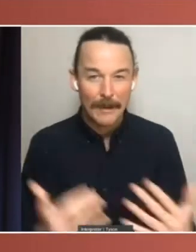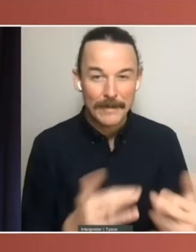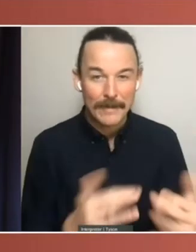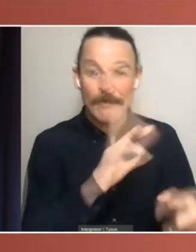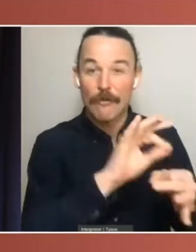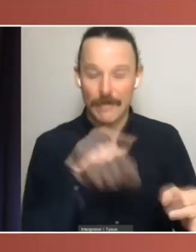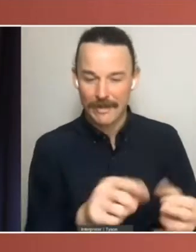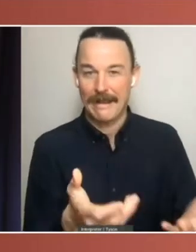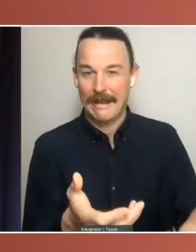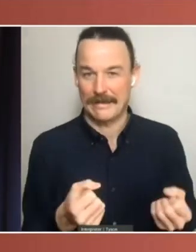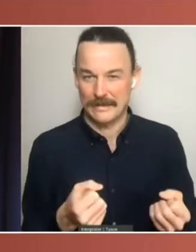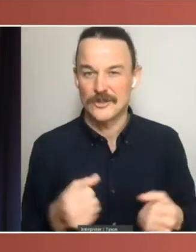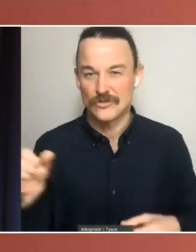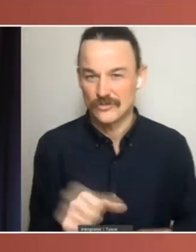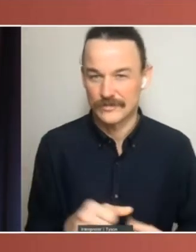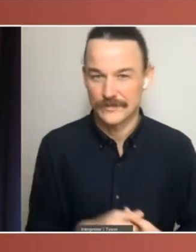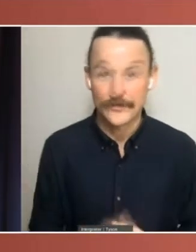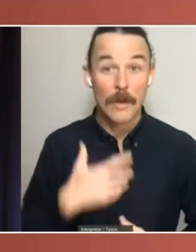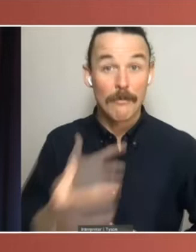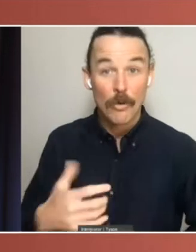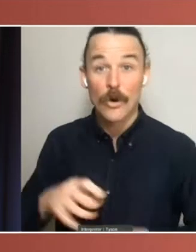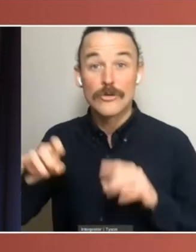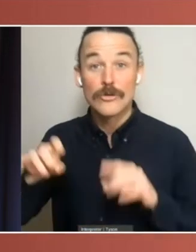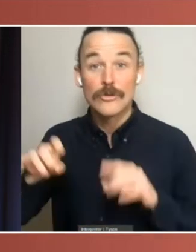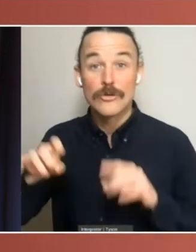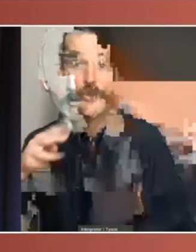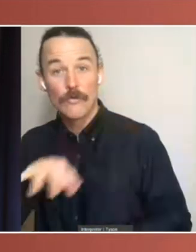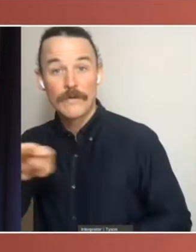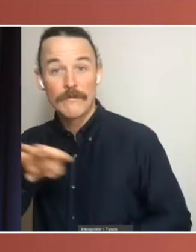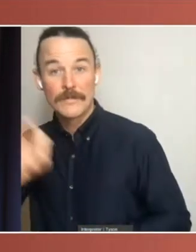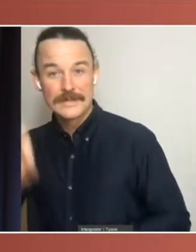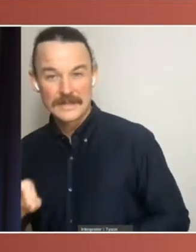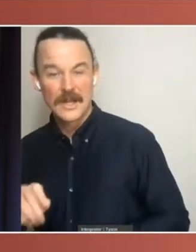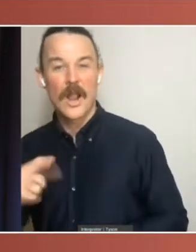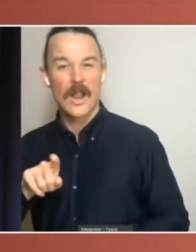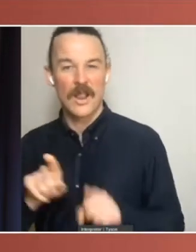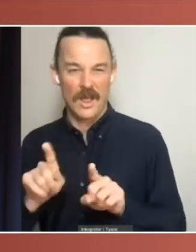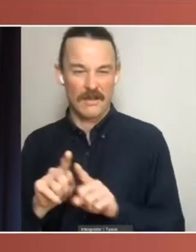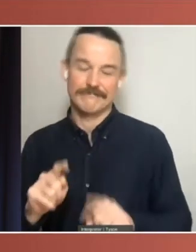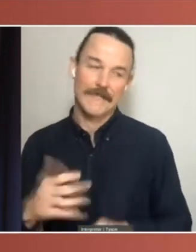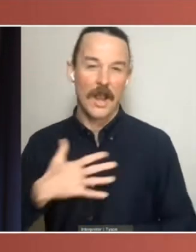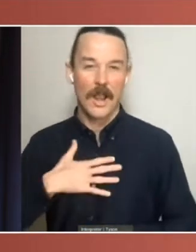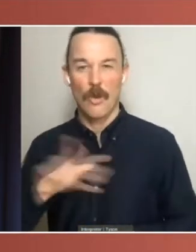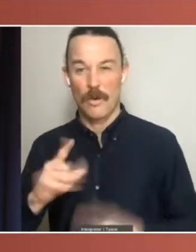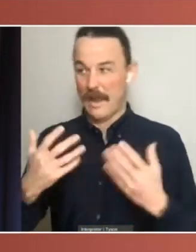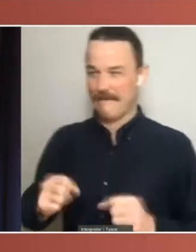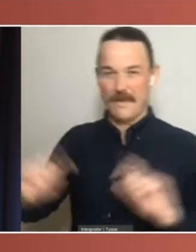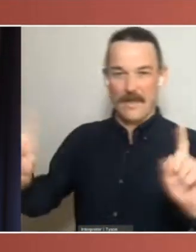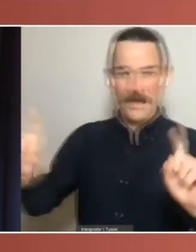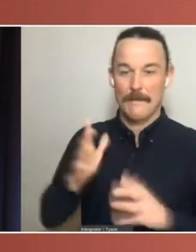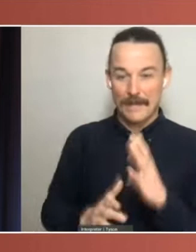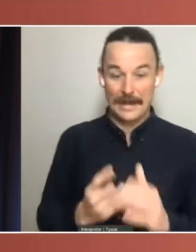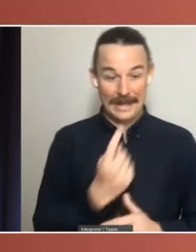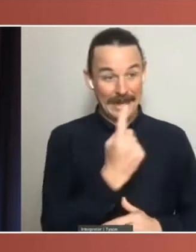More Australians, 44%, prefer the status quo, that a party should win a seat for each electorate where it receives a